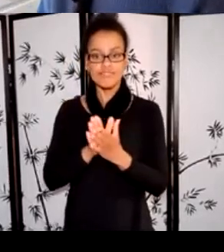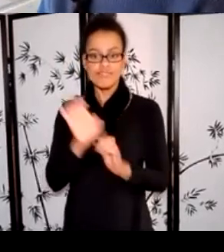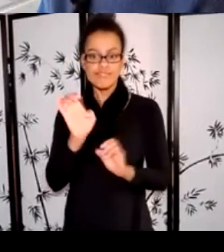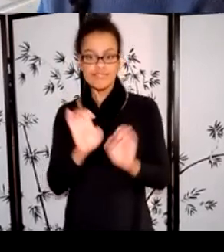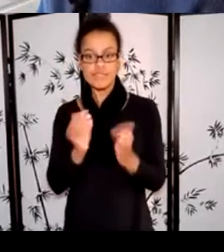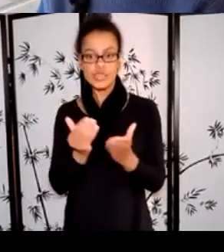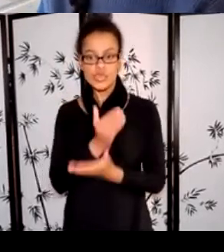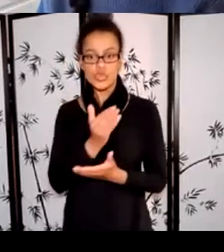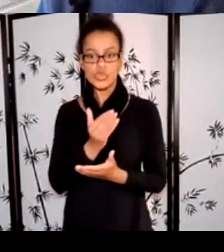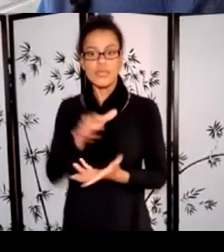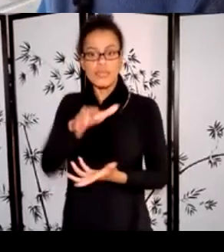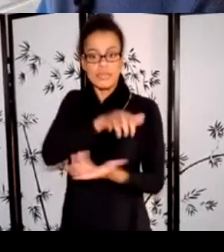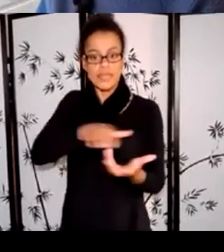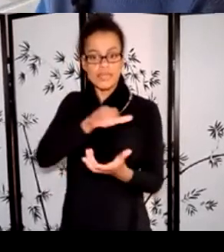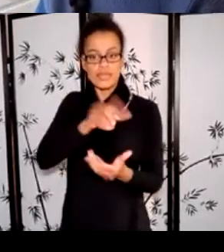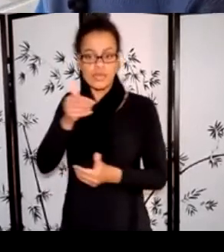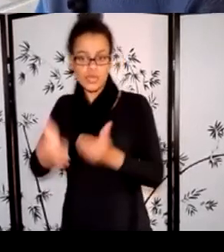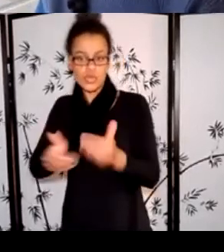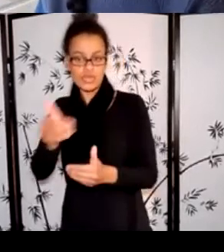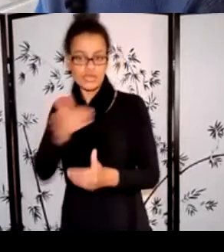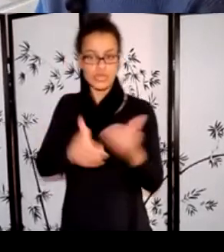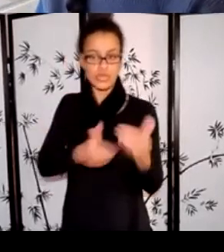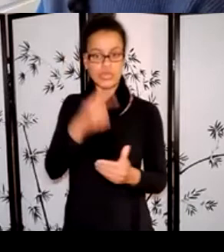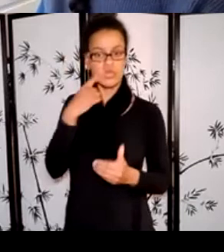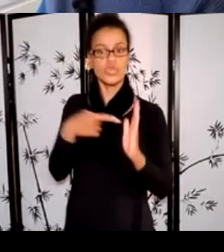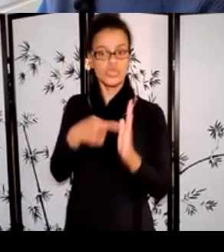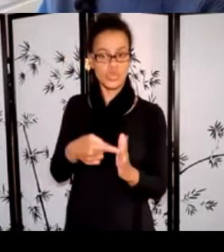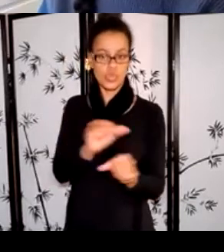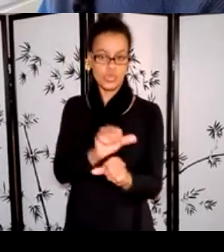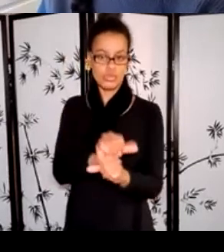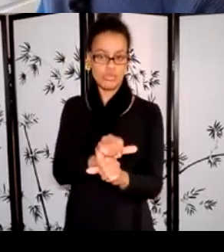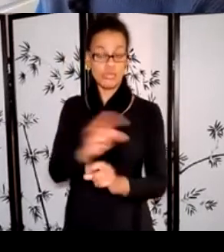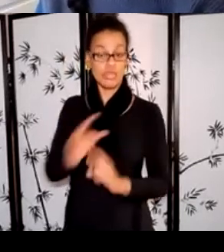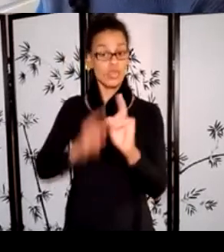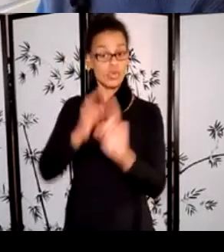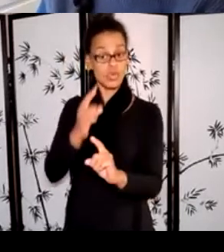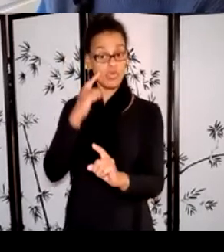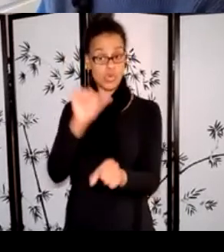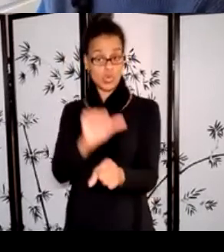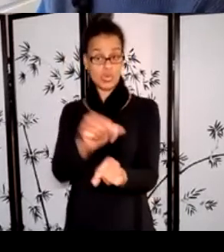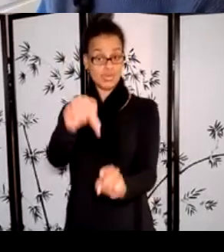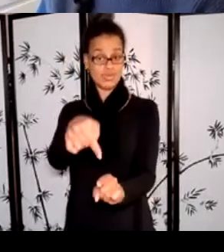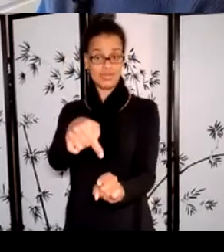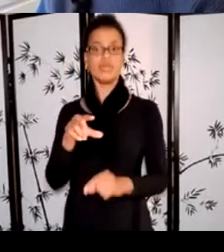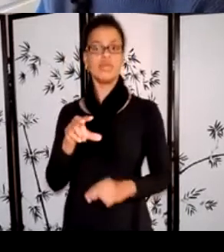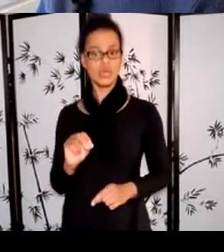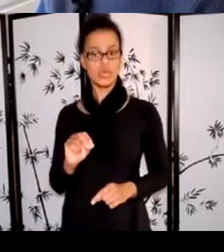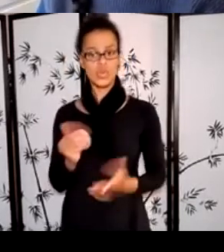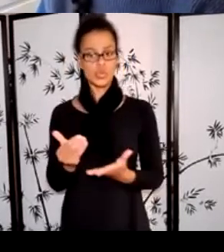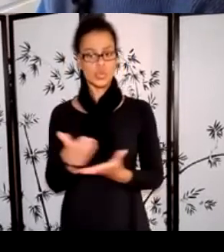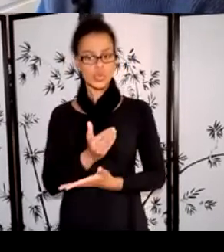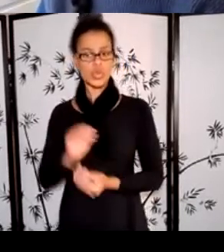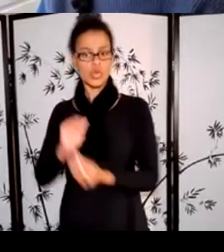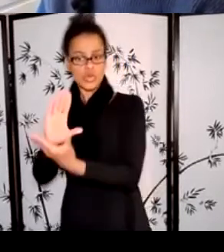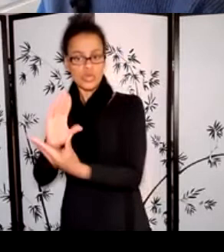to share your work. But the goal isn't necessarily about the work itself, but rather the platforms and the approaches that you're testing.